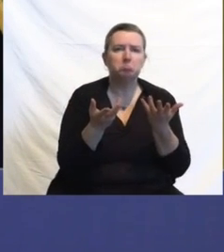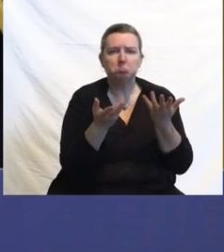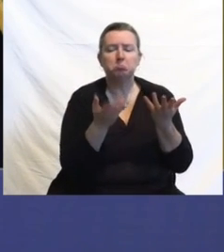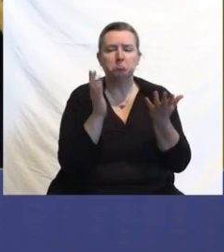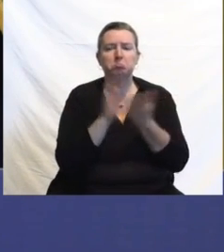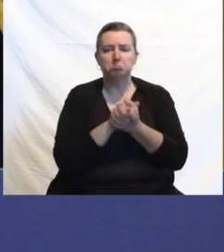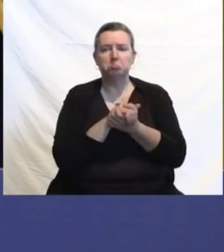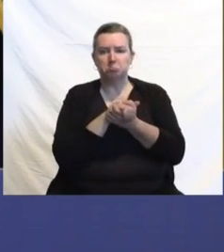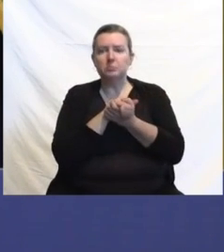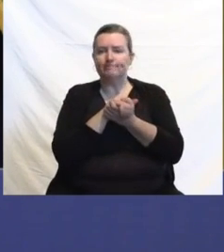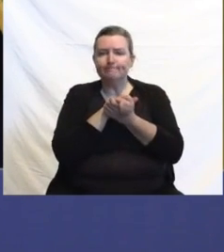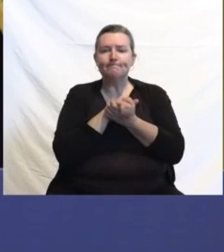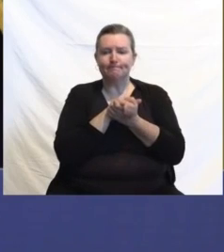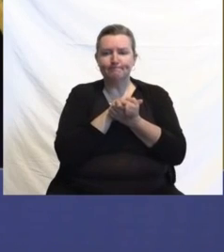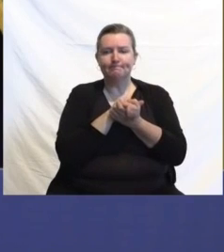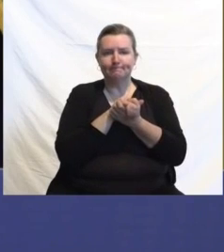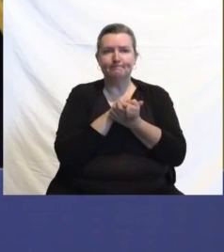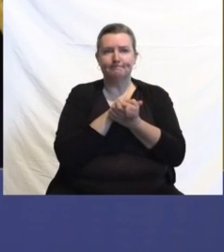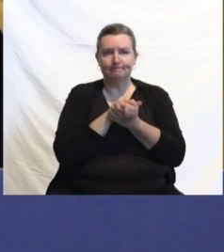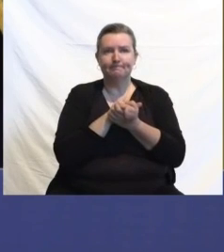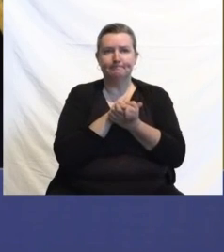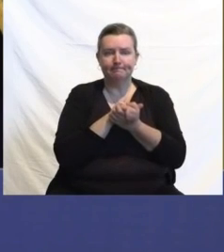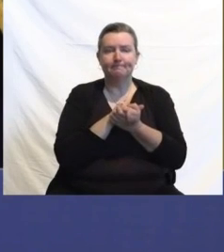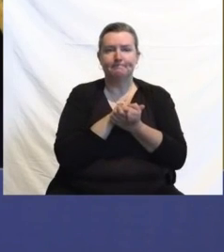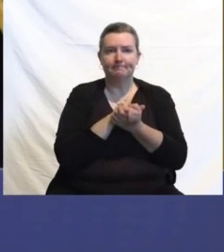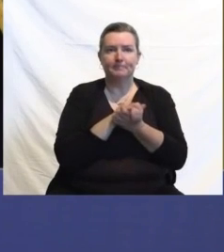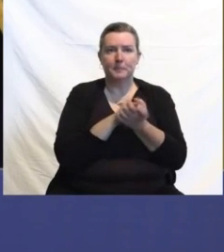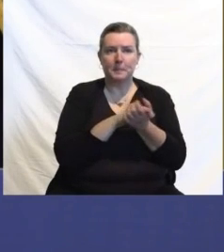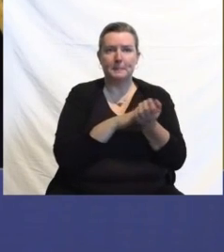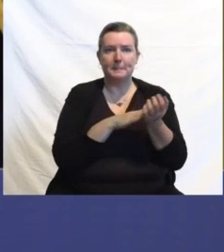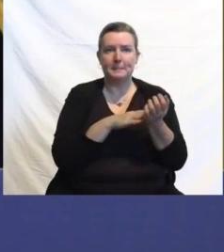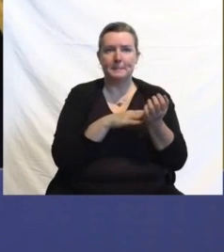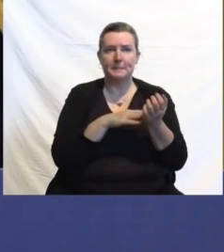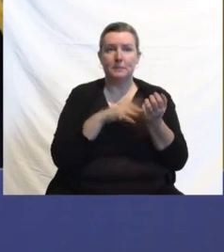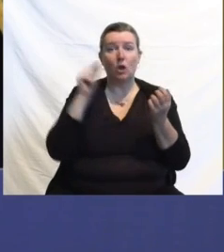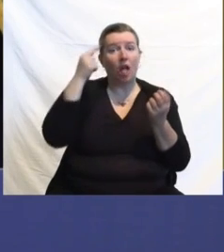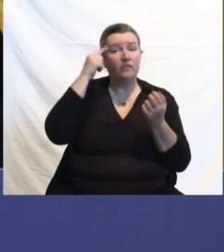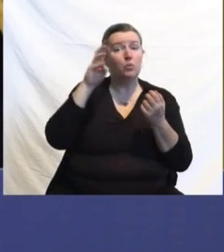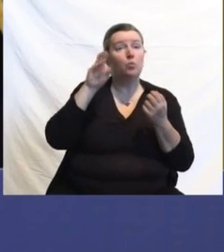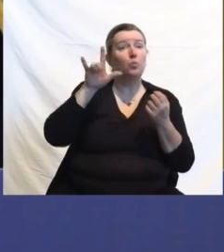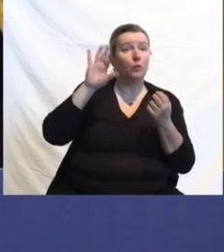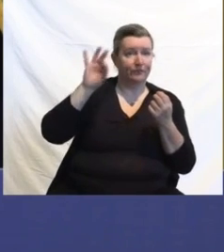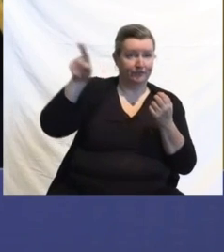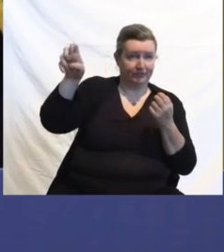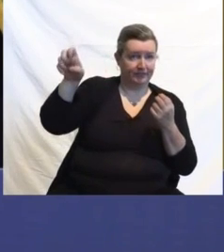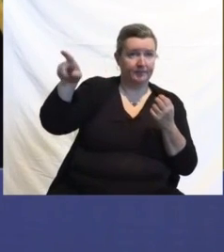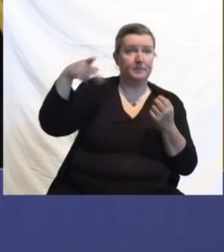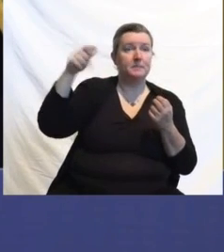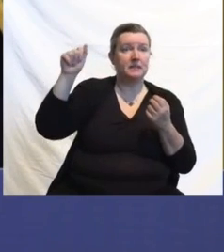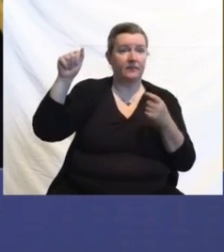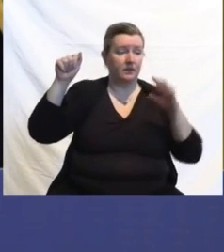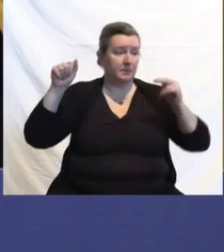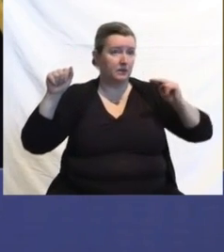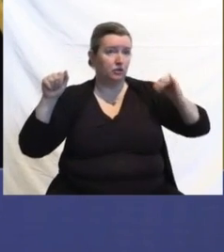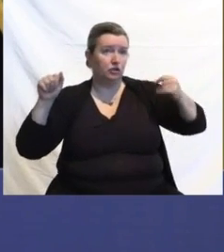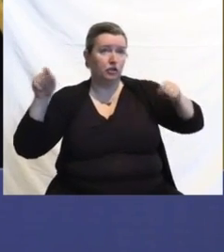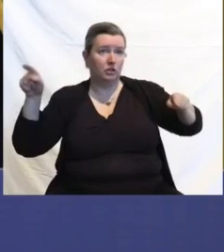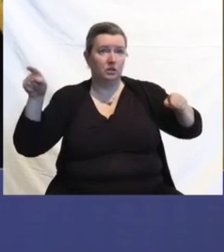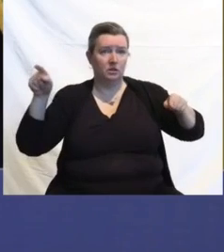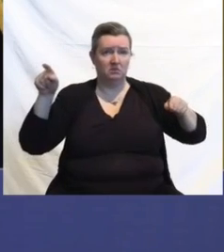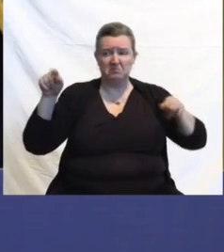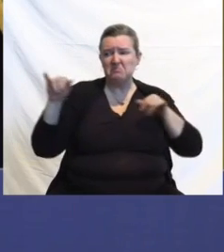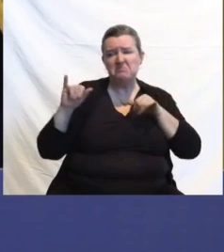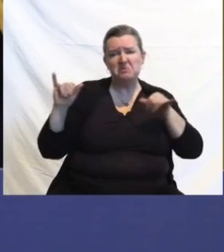Not necessarily seeing anything differently than Governor Wolf is seeing in Pennsylvania. And I suppose leaving it to local control is still,